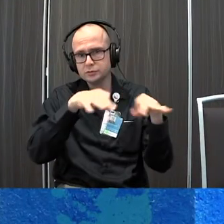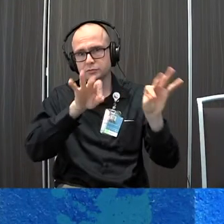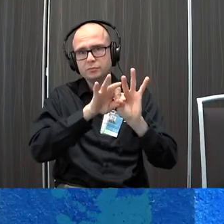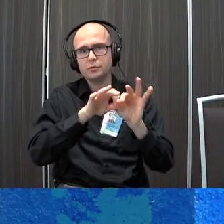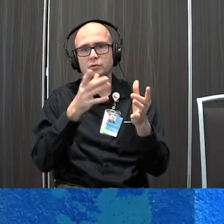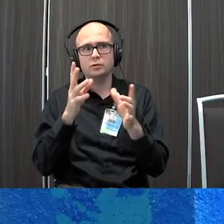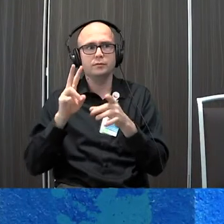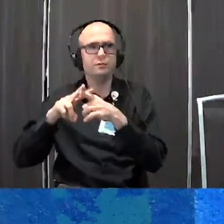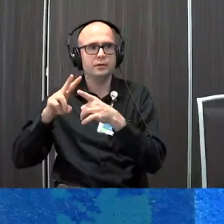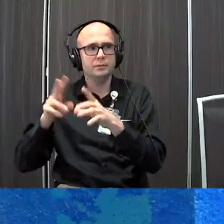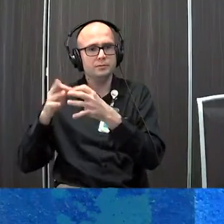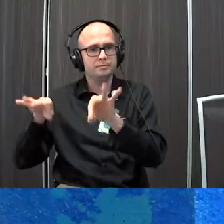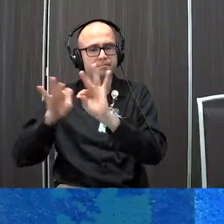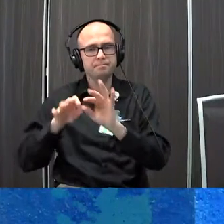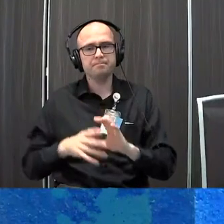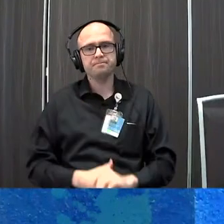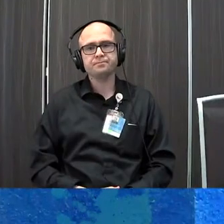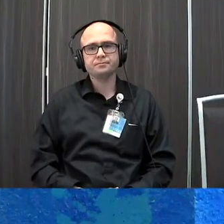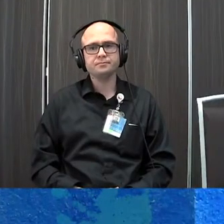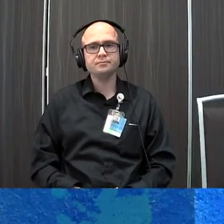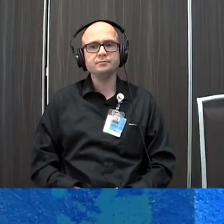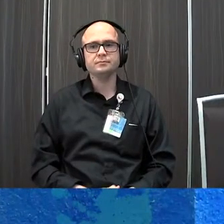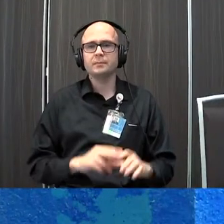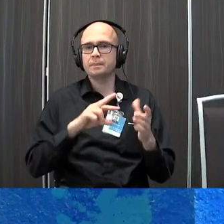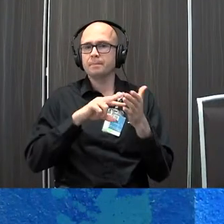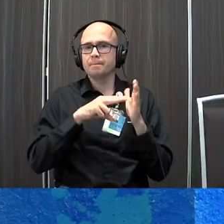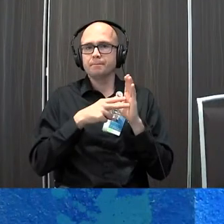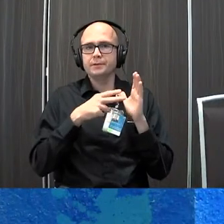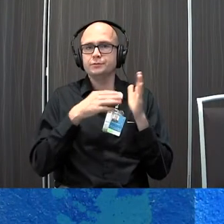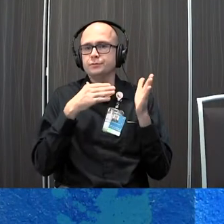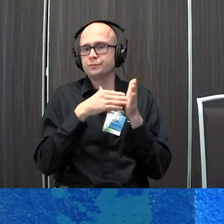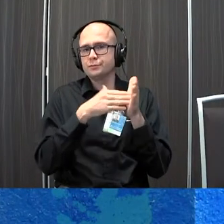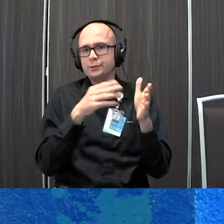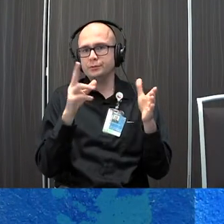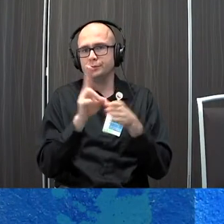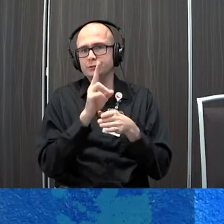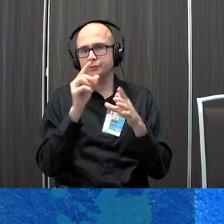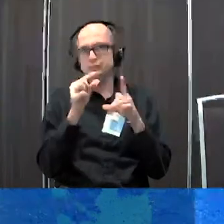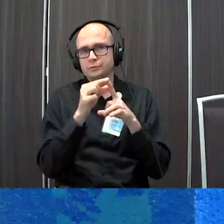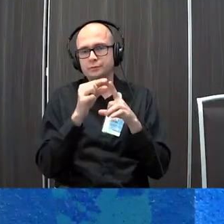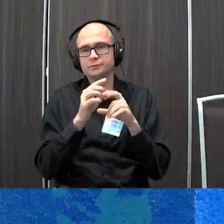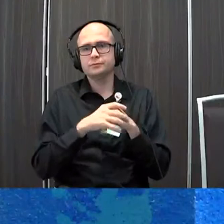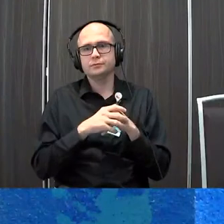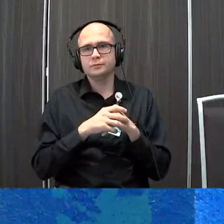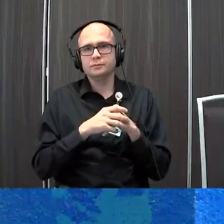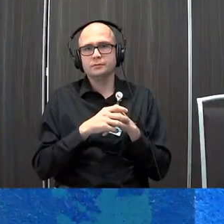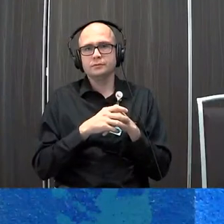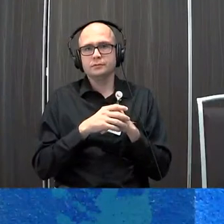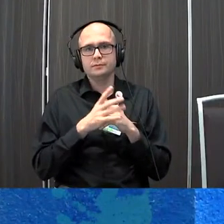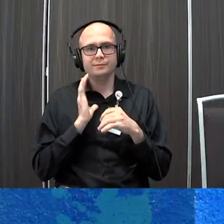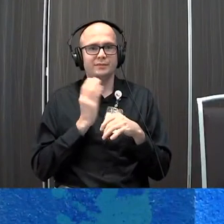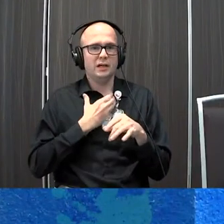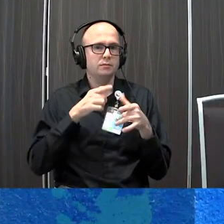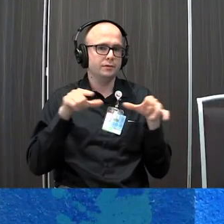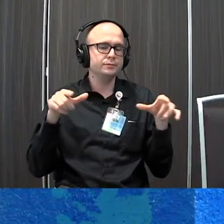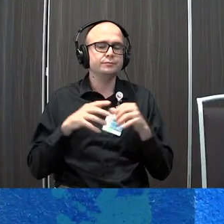vocabulary and that just means the most frequently used words in our language